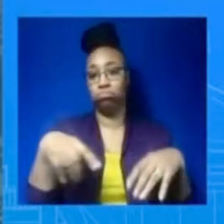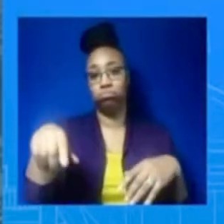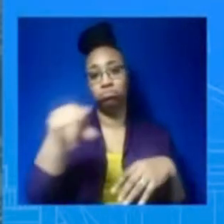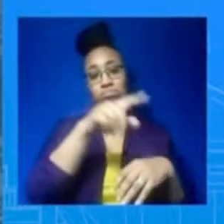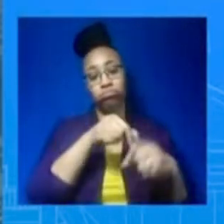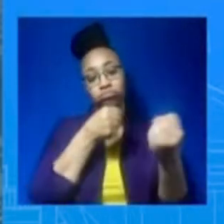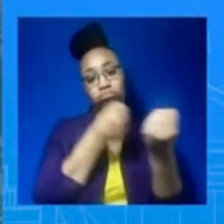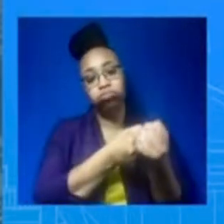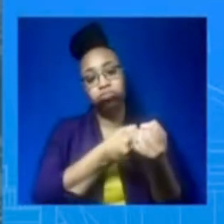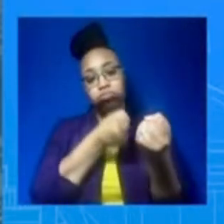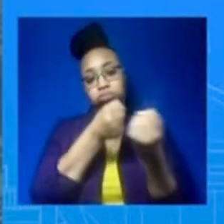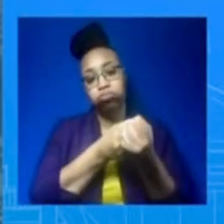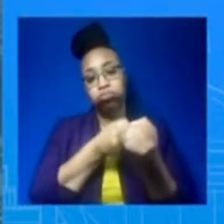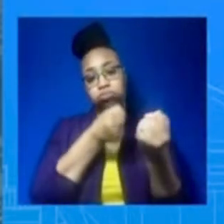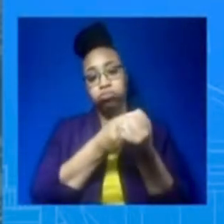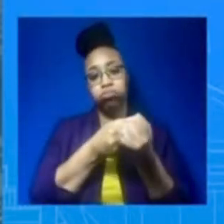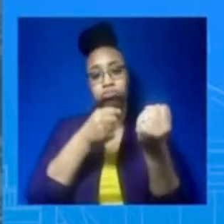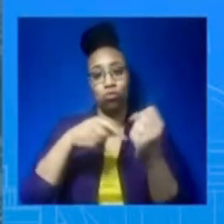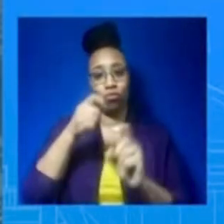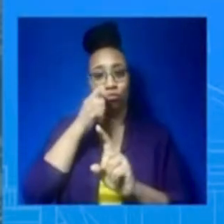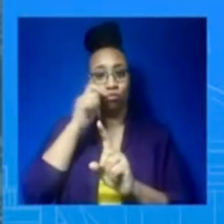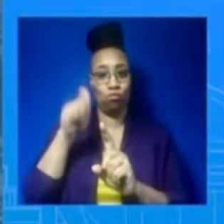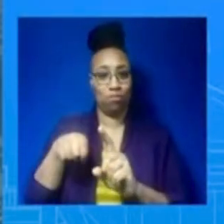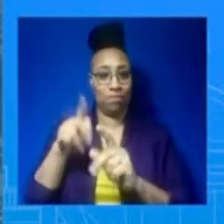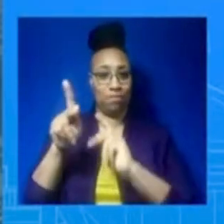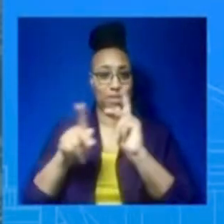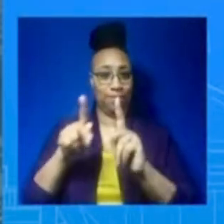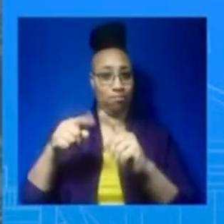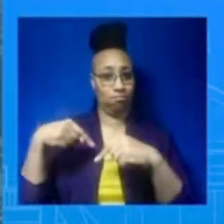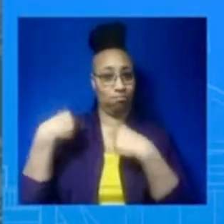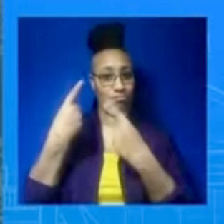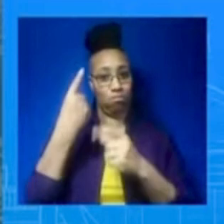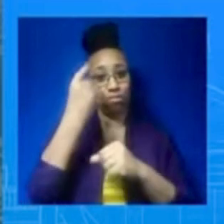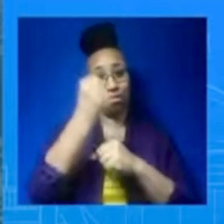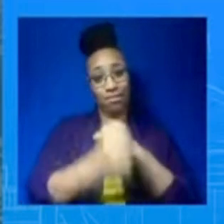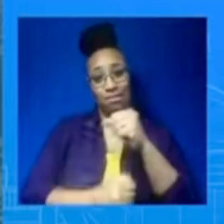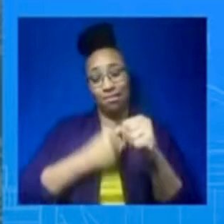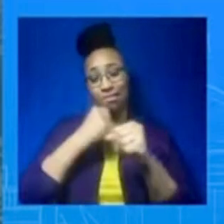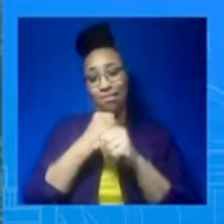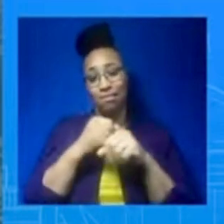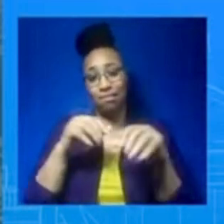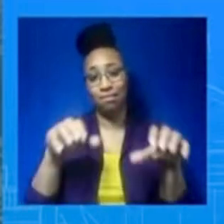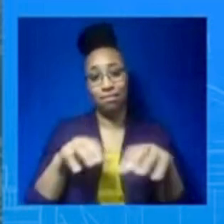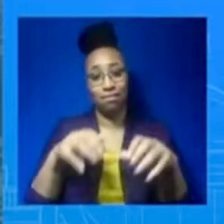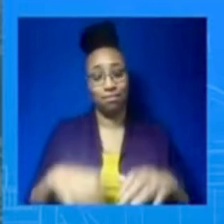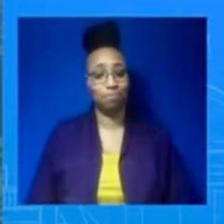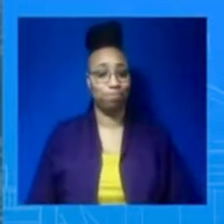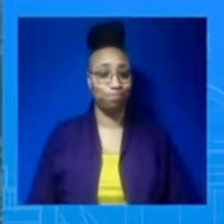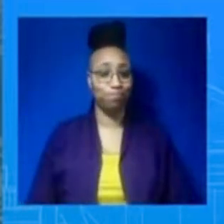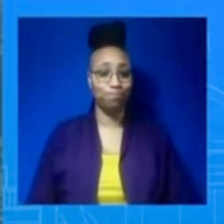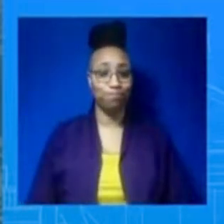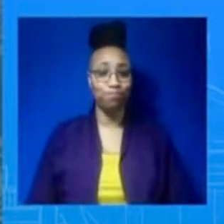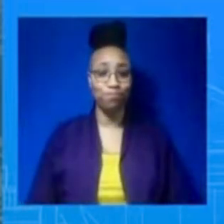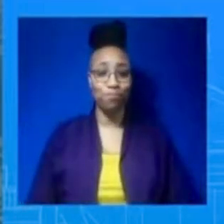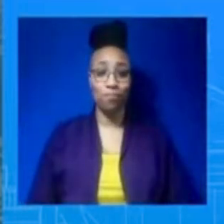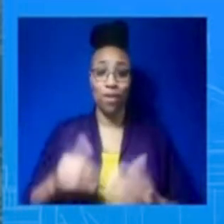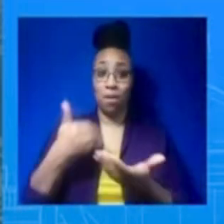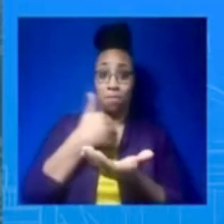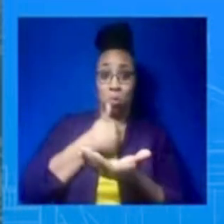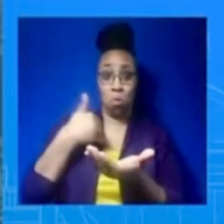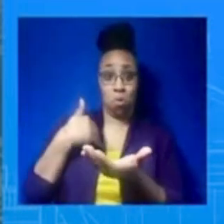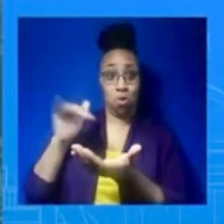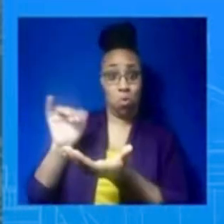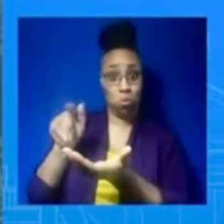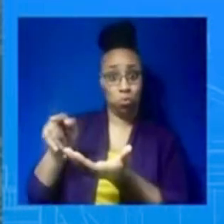that the Polish people have done to generously welcome more than one and a half million refugees from Ukraine. The two leaders will